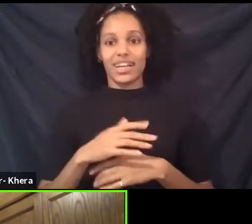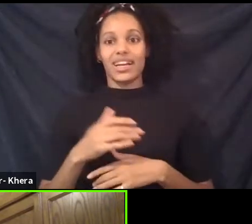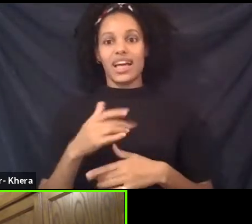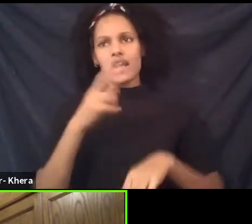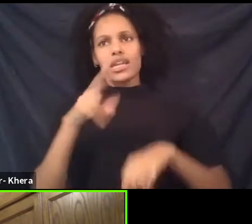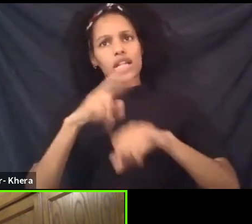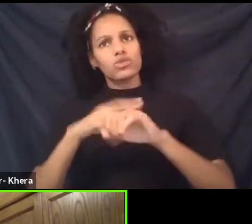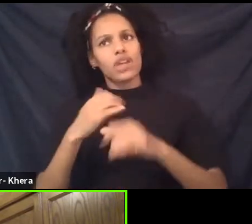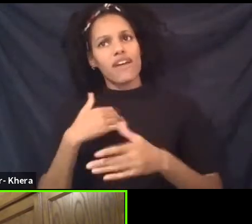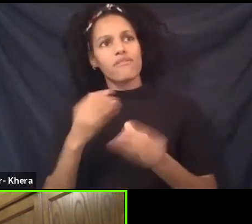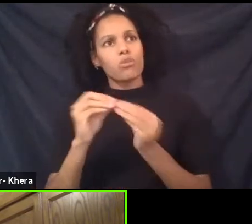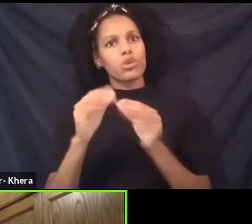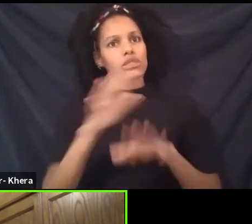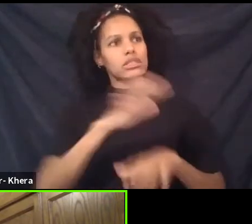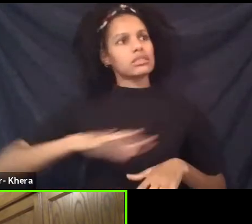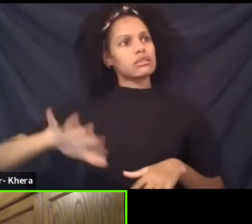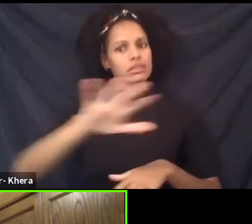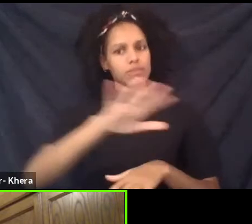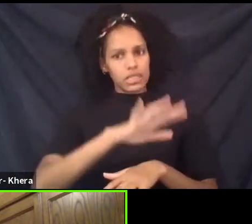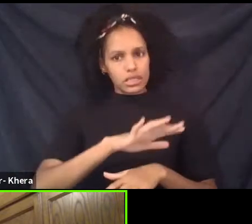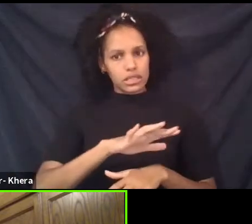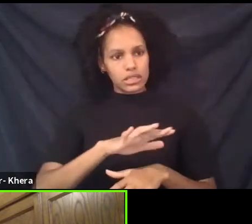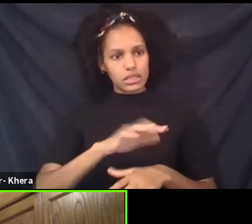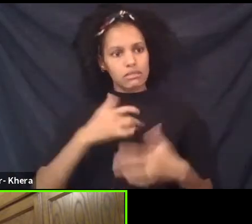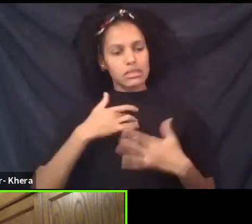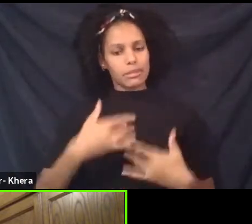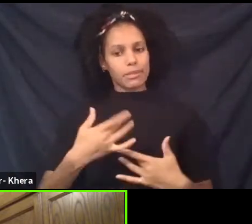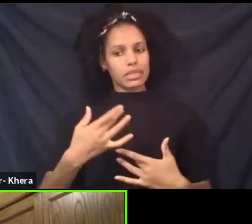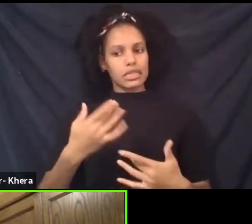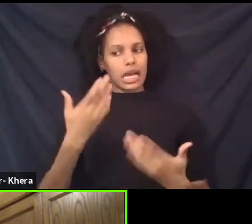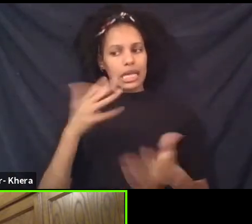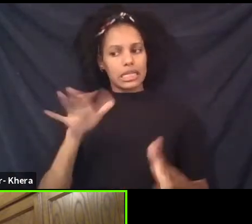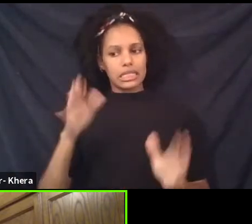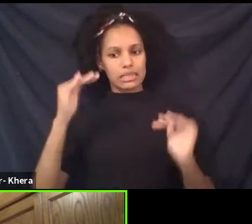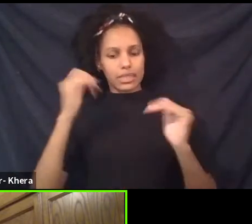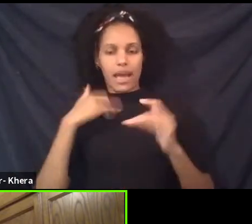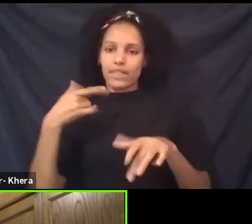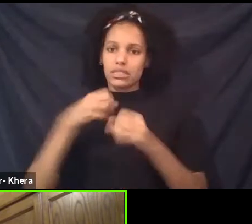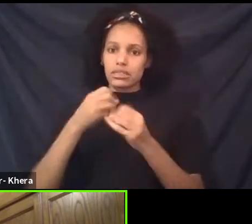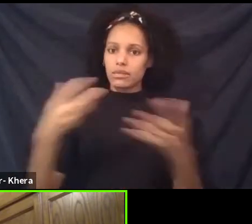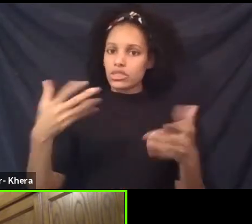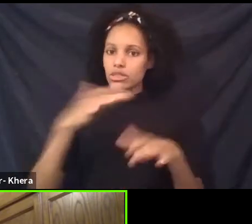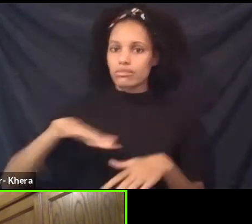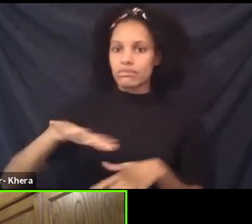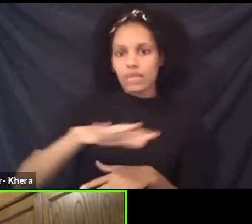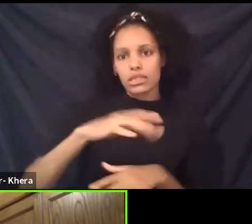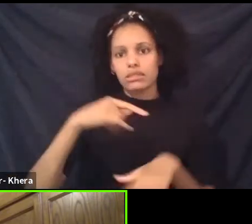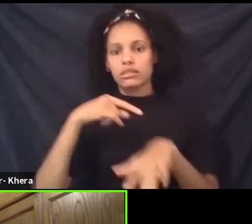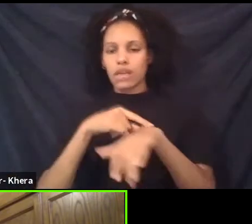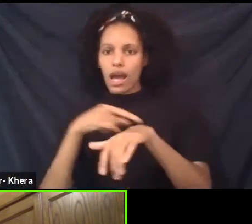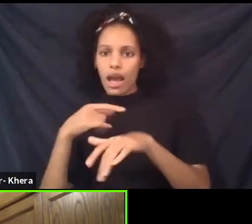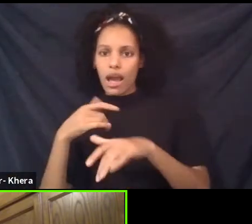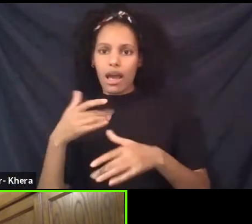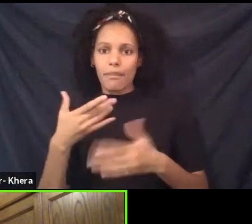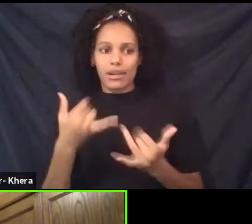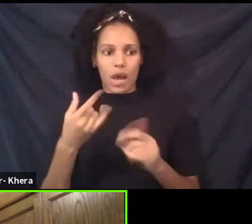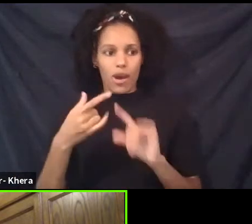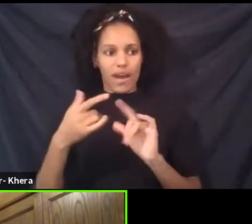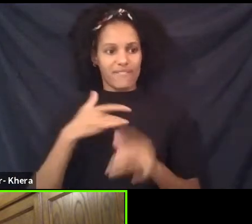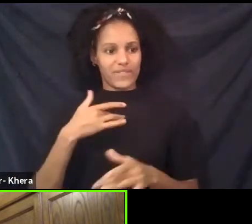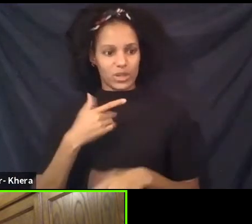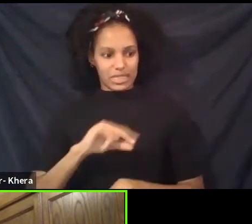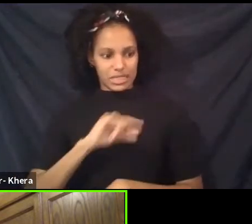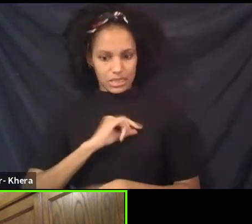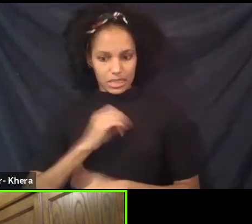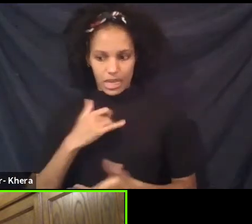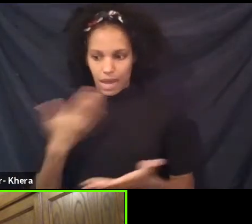space than I ever thought I would have. Initially I wasn't going to have this much space or time. So I'm like, then I'm feeling guilty that I'm in studios and I'm like,